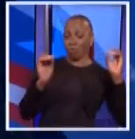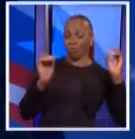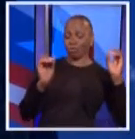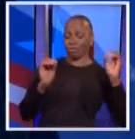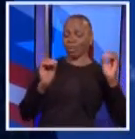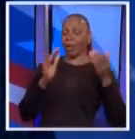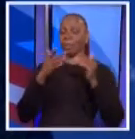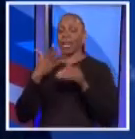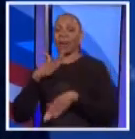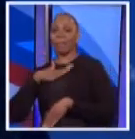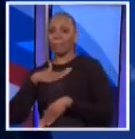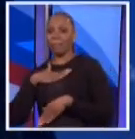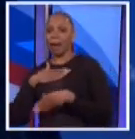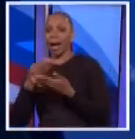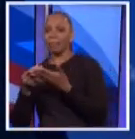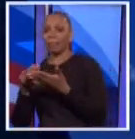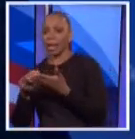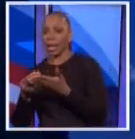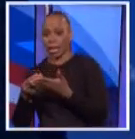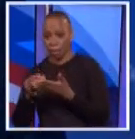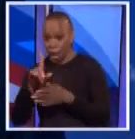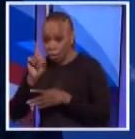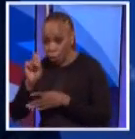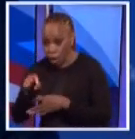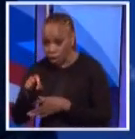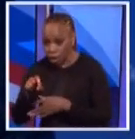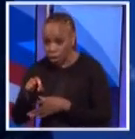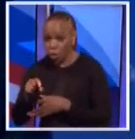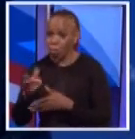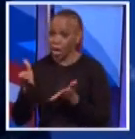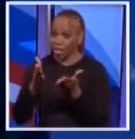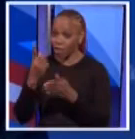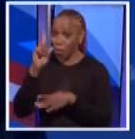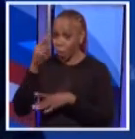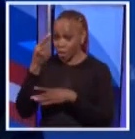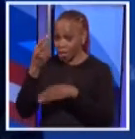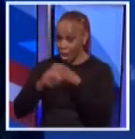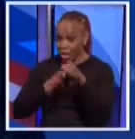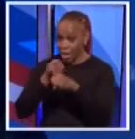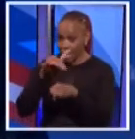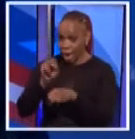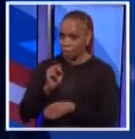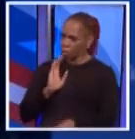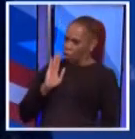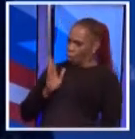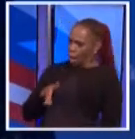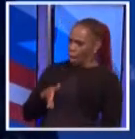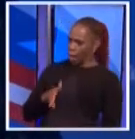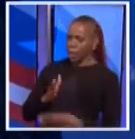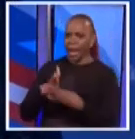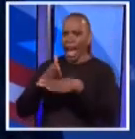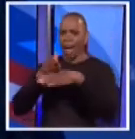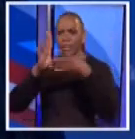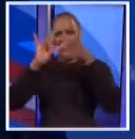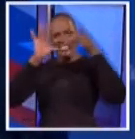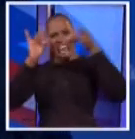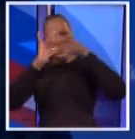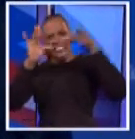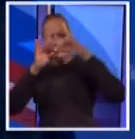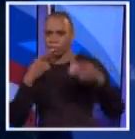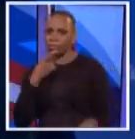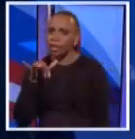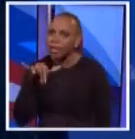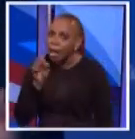answer that. In answer directly to your question, will I serve for $1 a year? Yes. You will? Yes, ma After that whole thing, you're going to say yes?